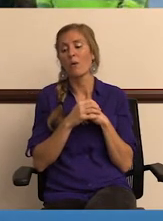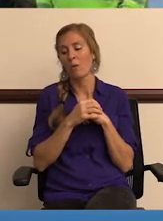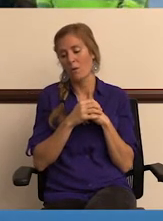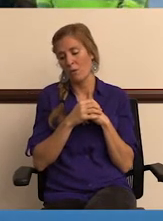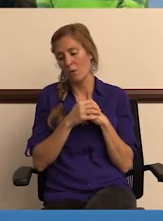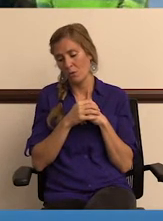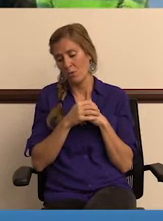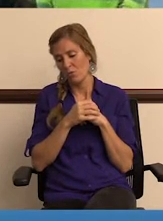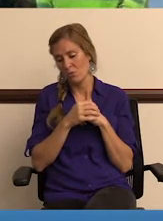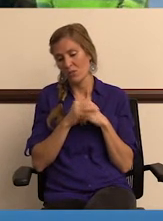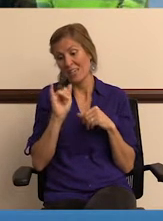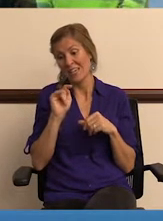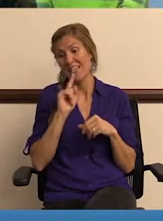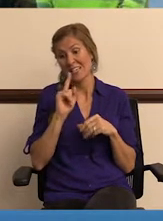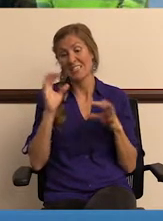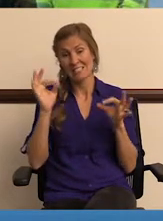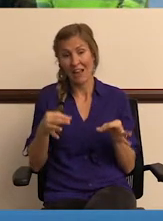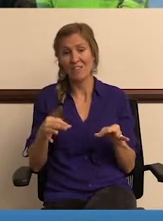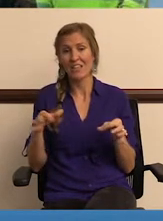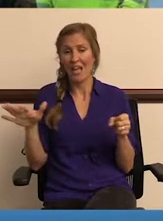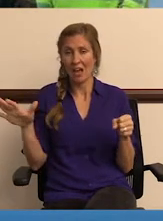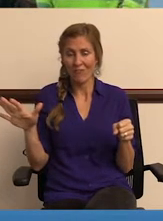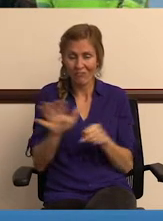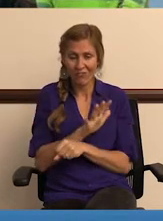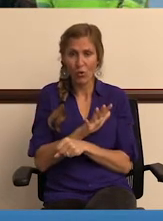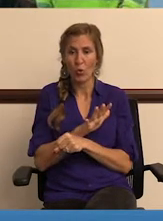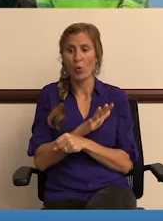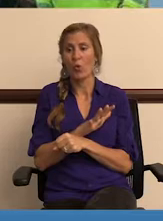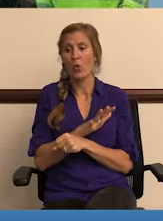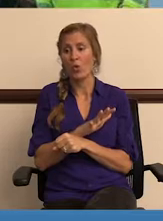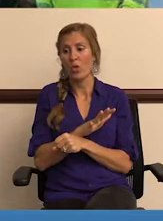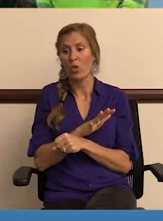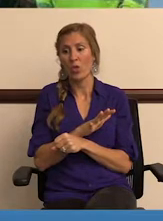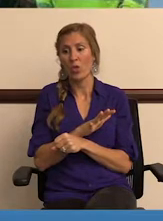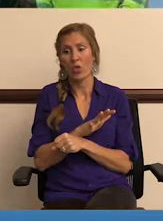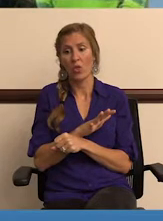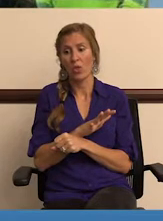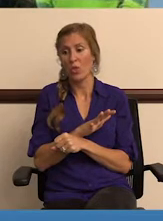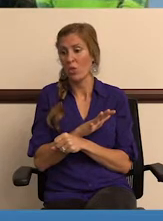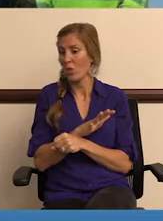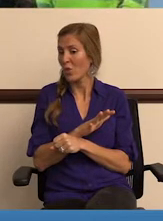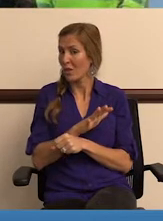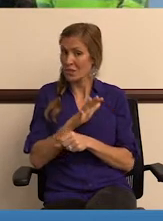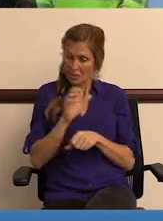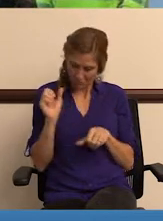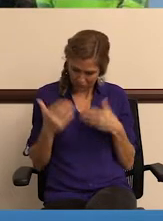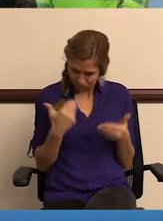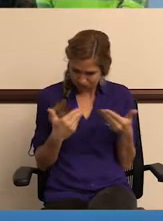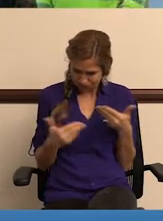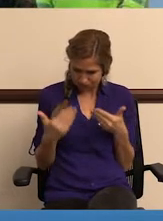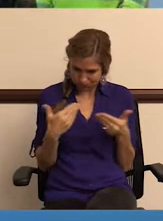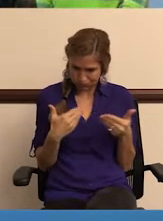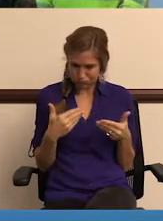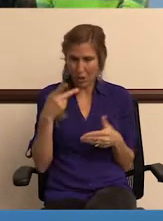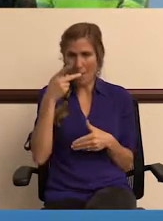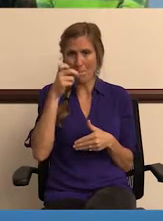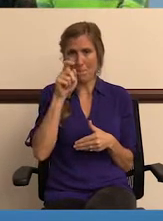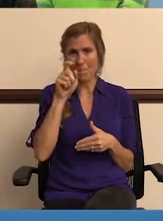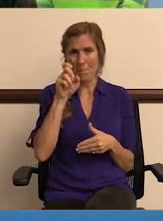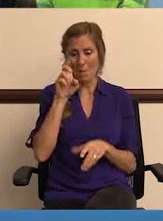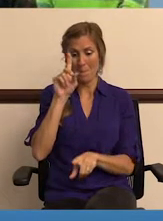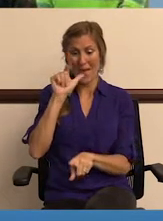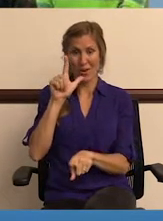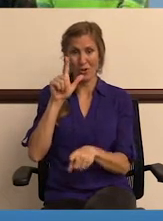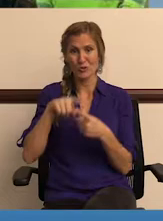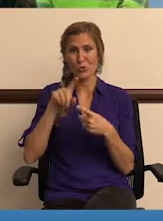to grow, it is definitely a full, you know, pedal to the metal operation